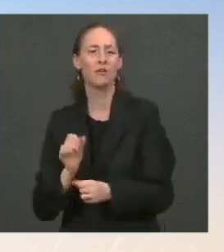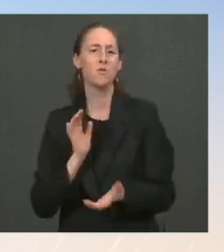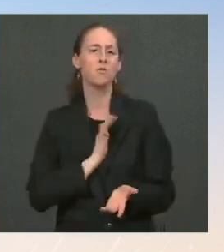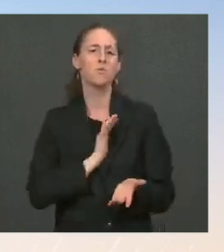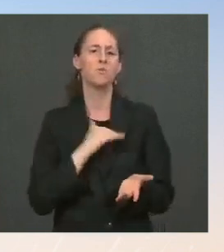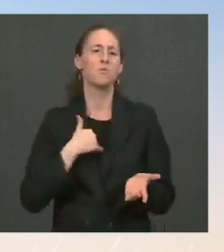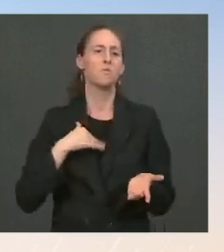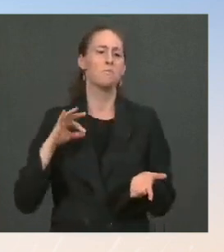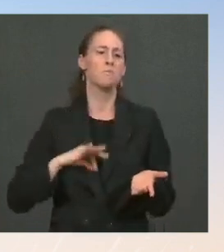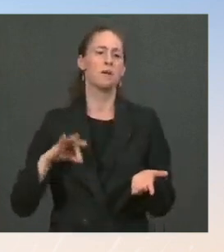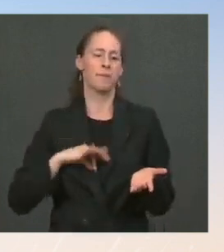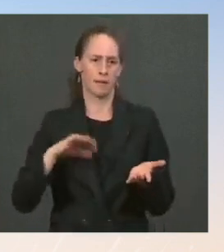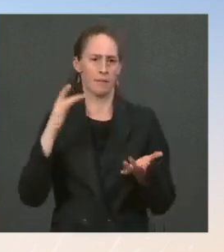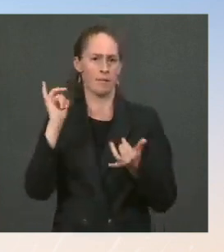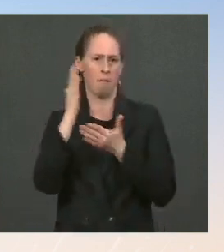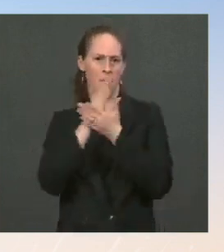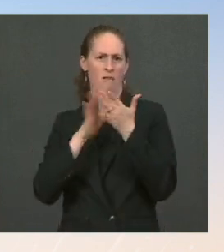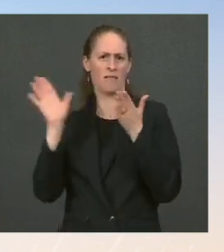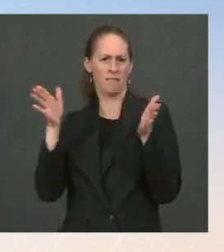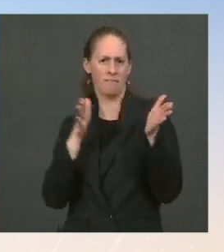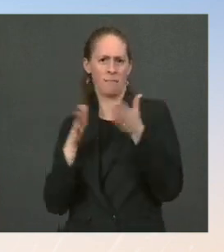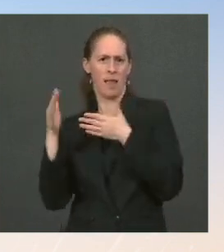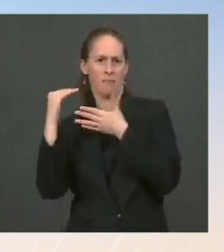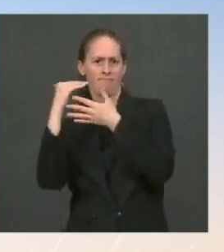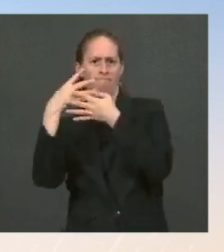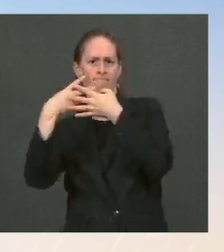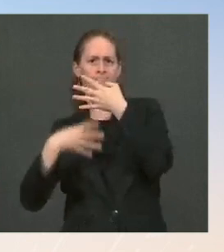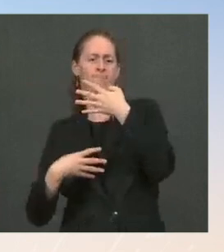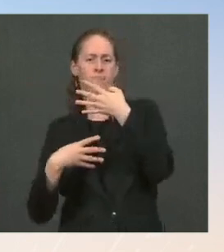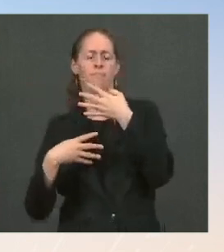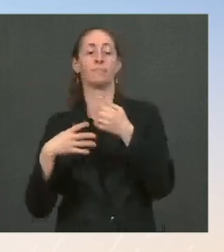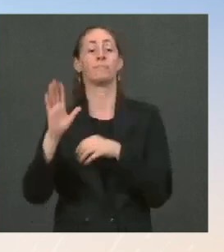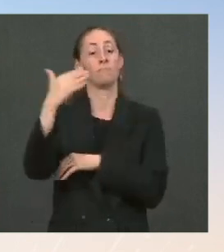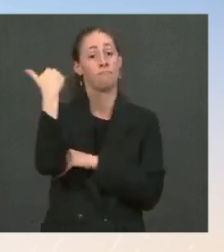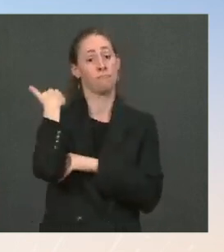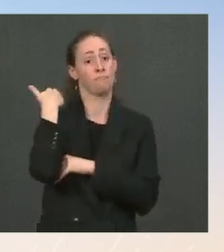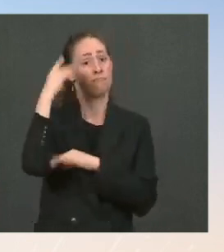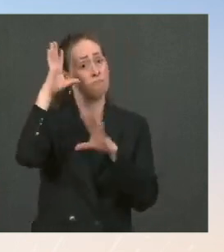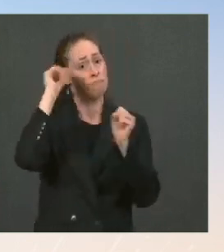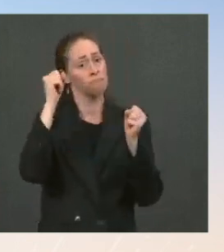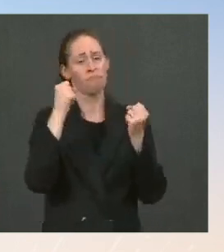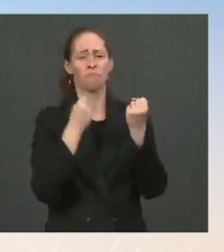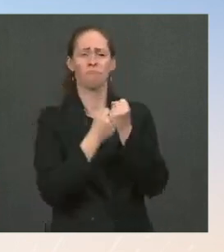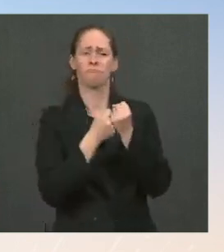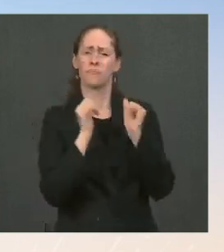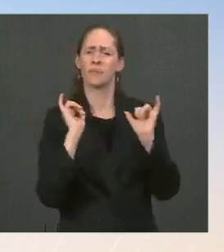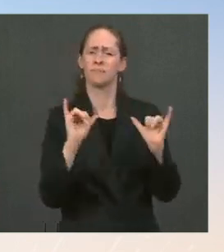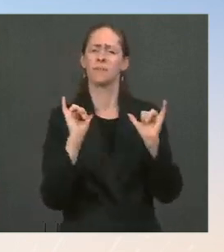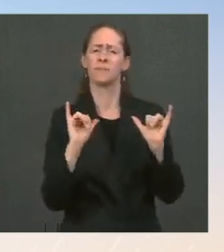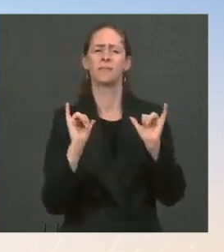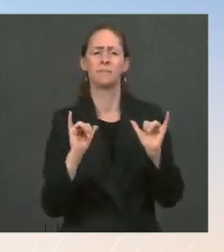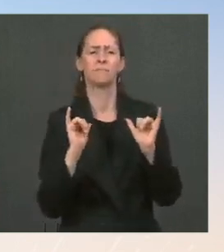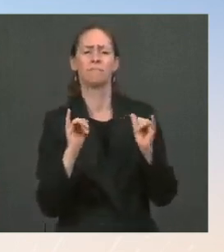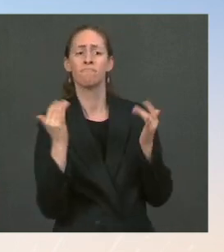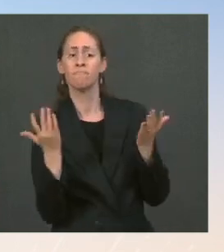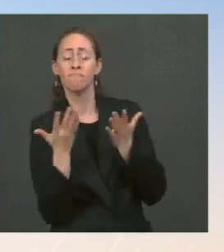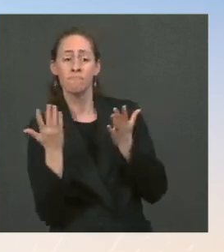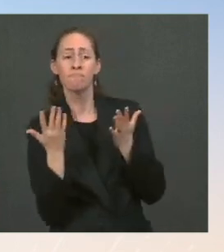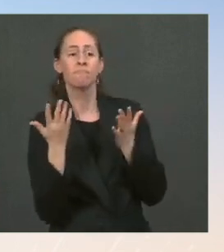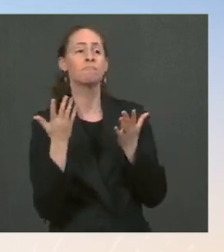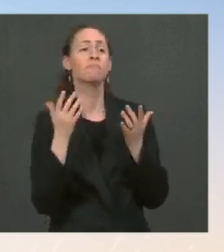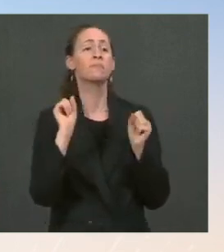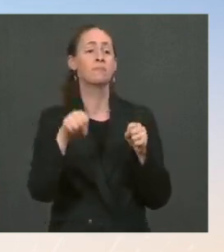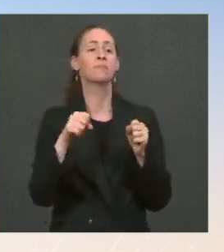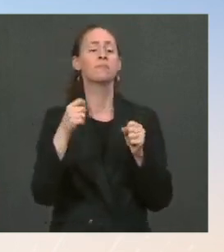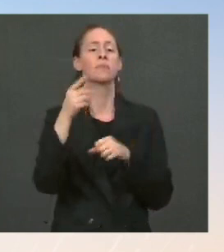packages. He has also, in the past, supported and continues to be open to supporting what can be called means testing or can be